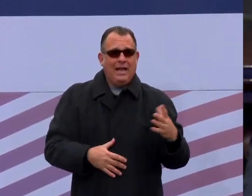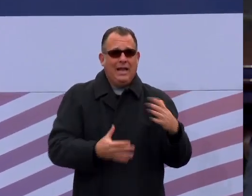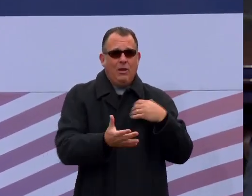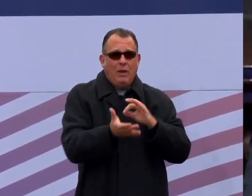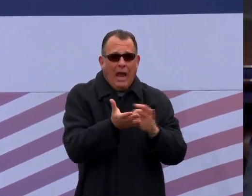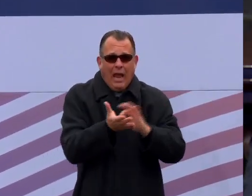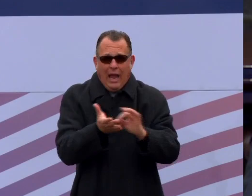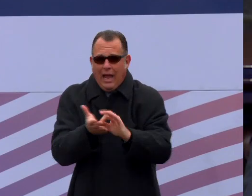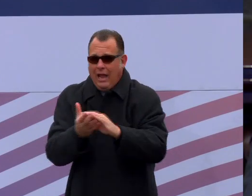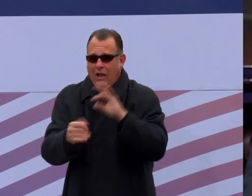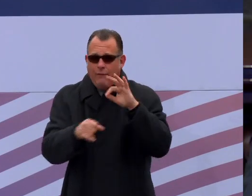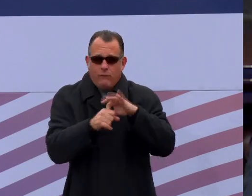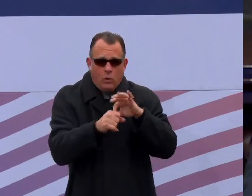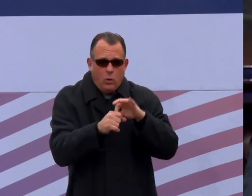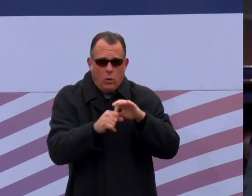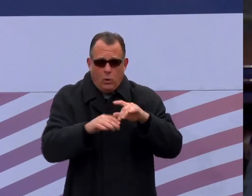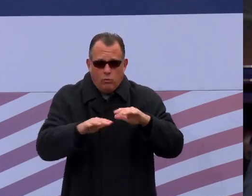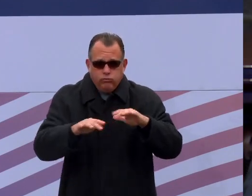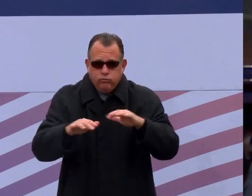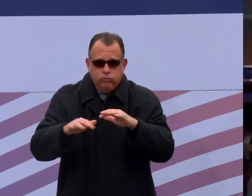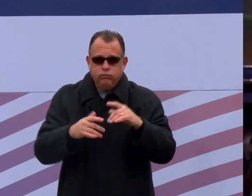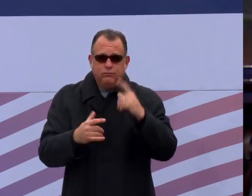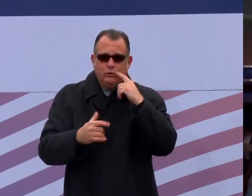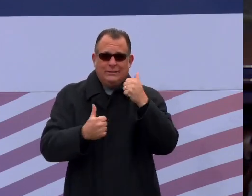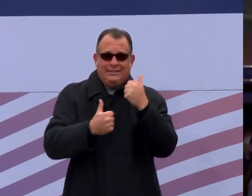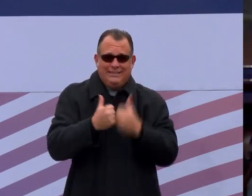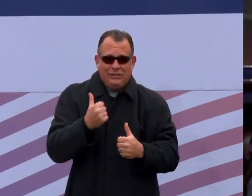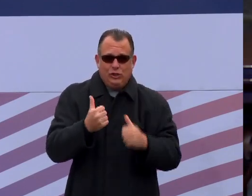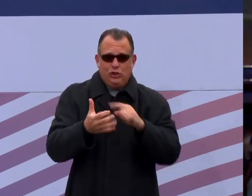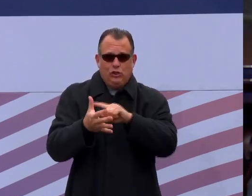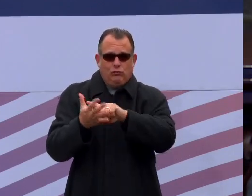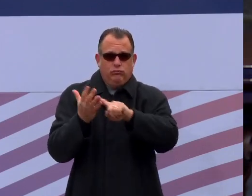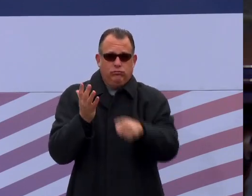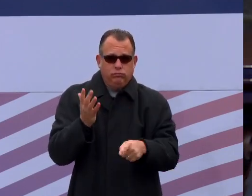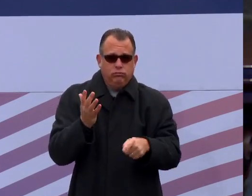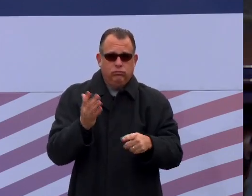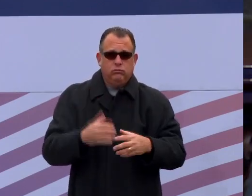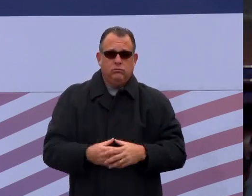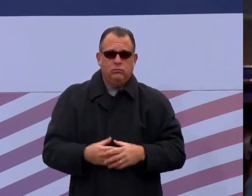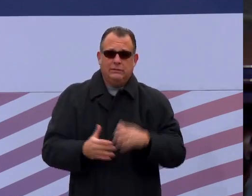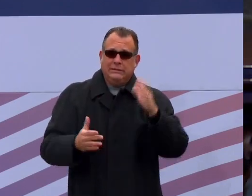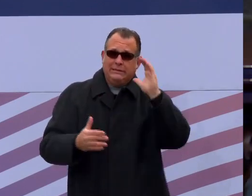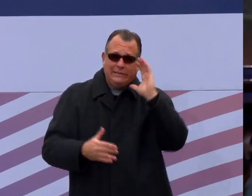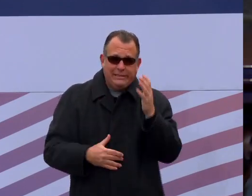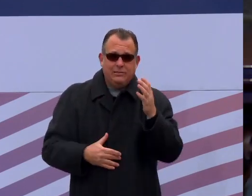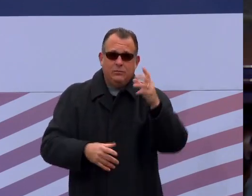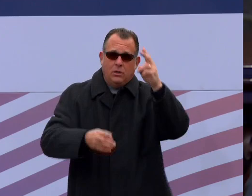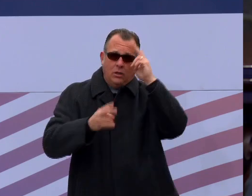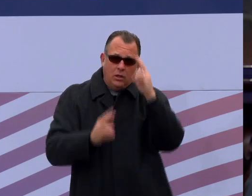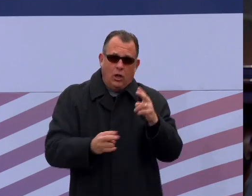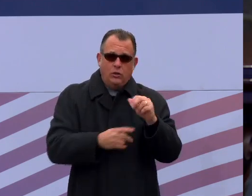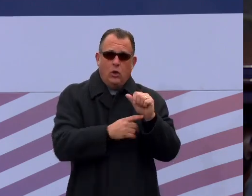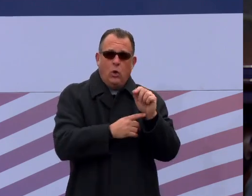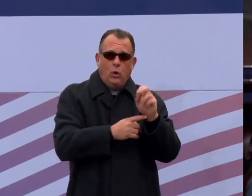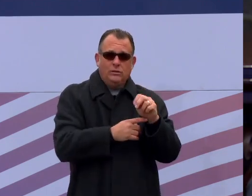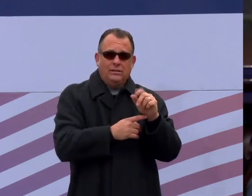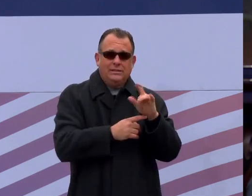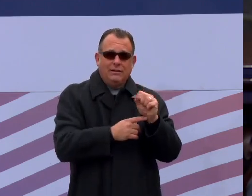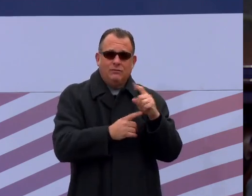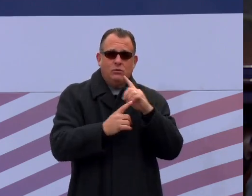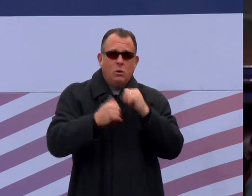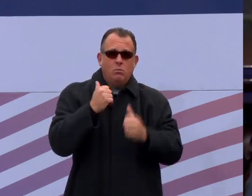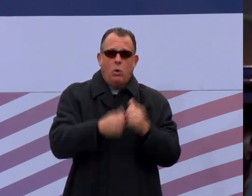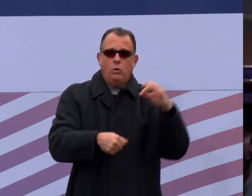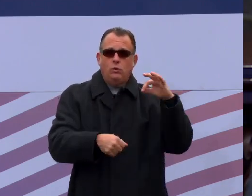appointed on the part of each House, it appeared that the Honorable Austin Davis had the highest number of votes, whereupon the Honorable